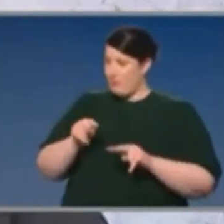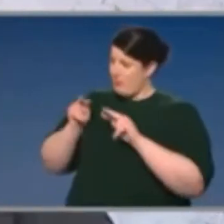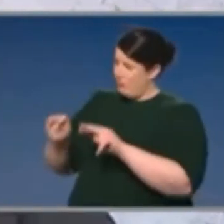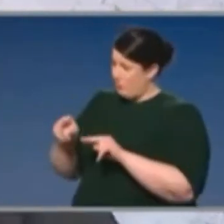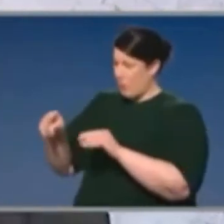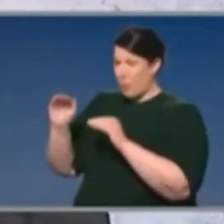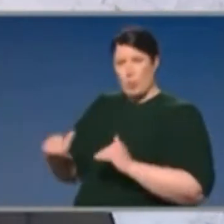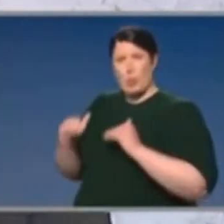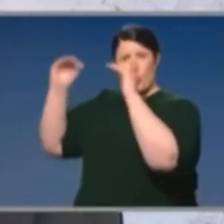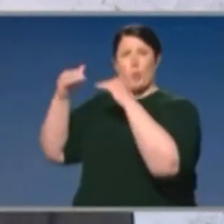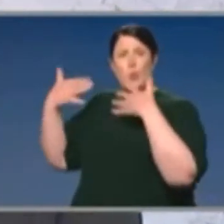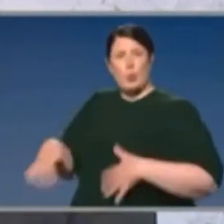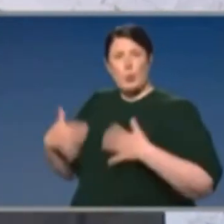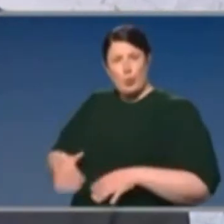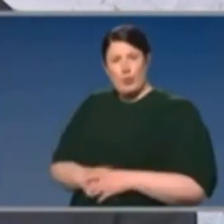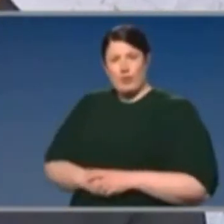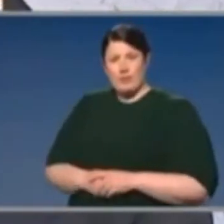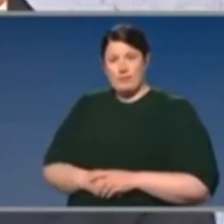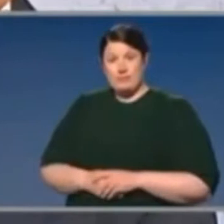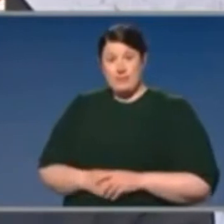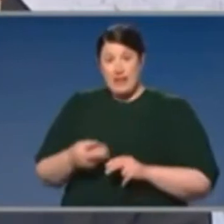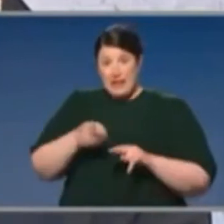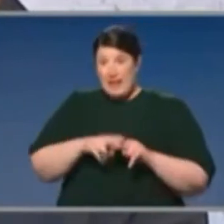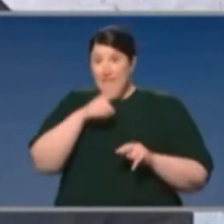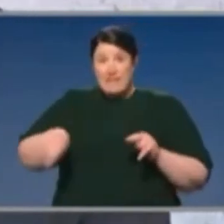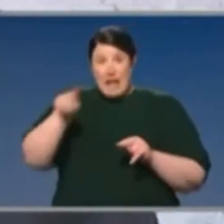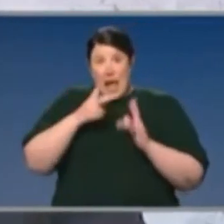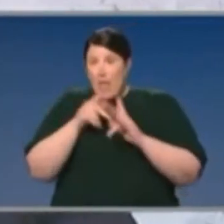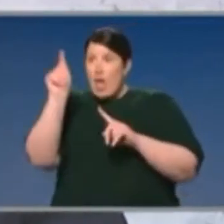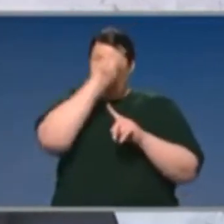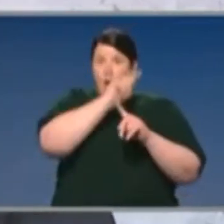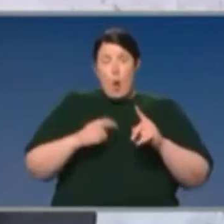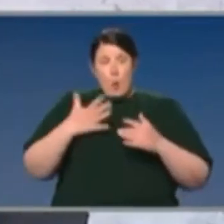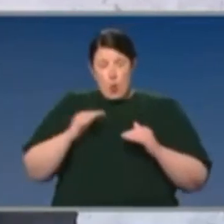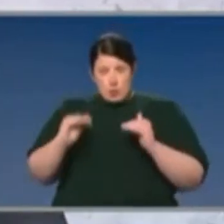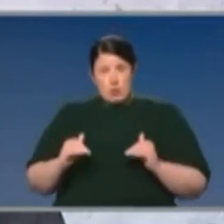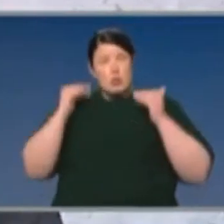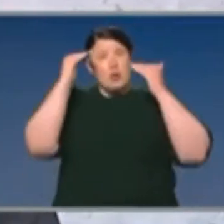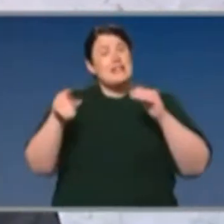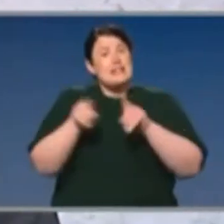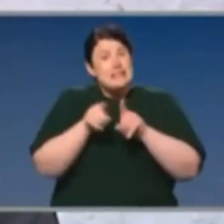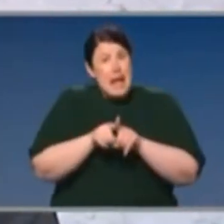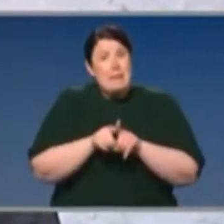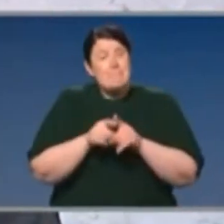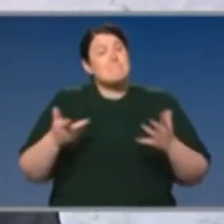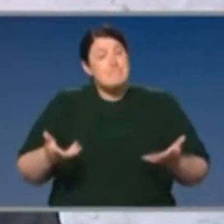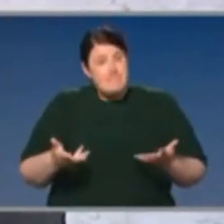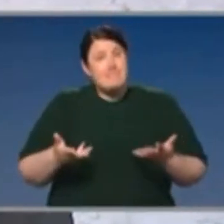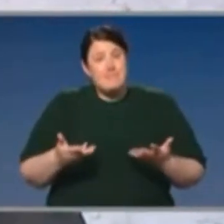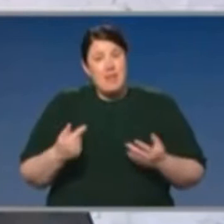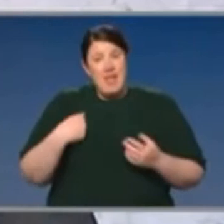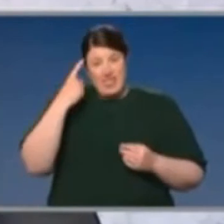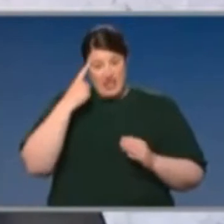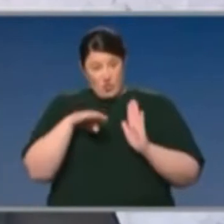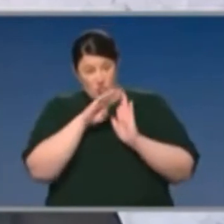a, that is the standard. And if we can assist any state approach that and achieve that New South Wales standard, then I think many of the restrictions